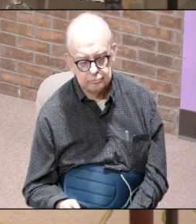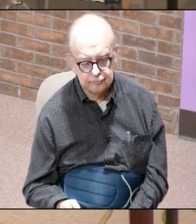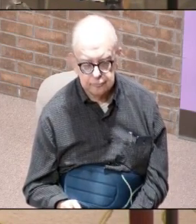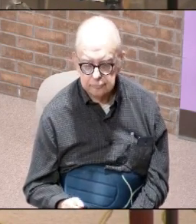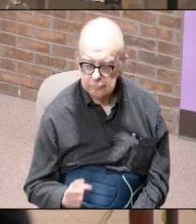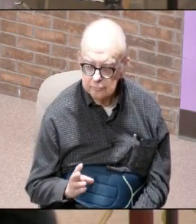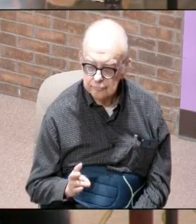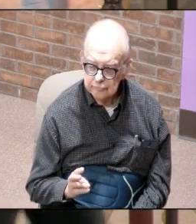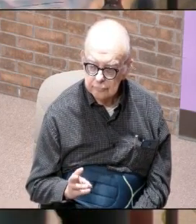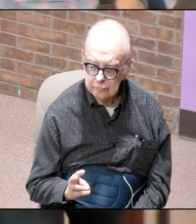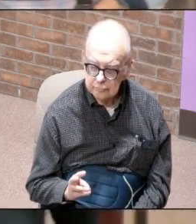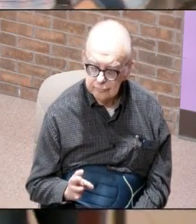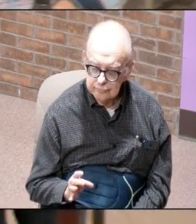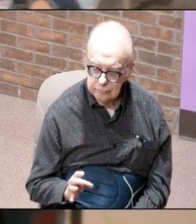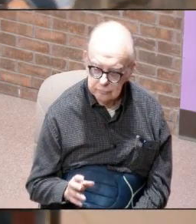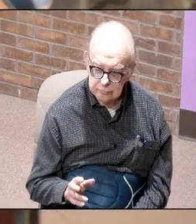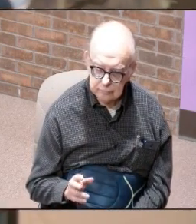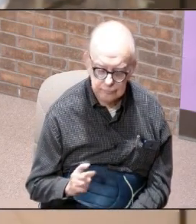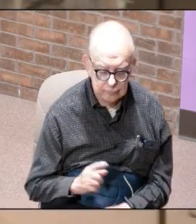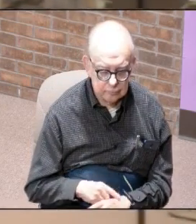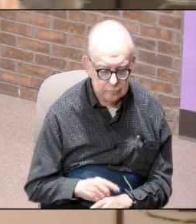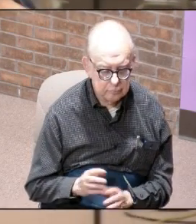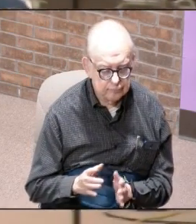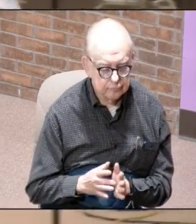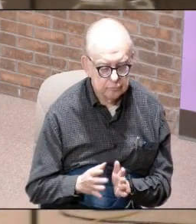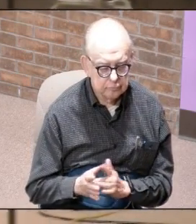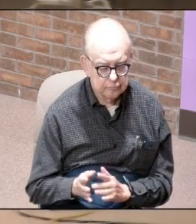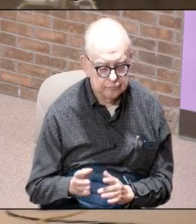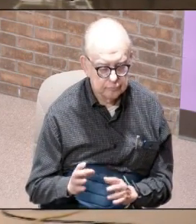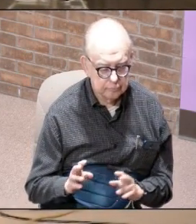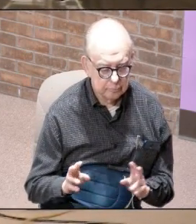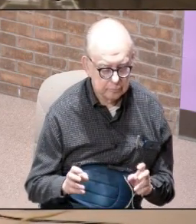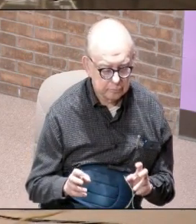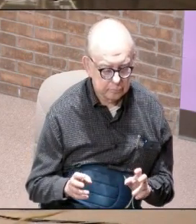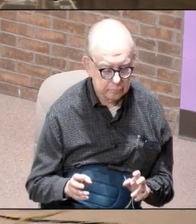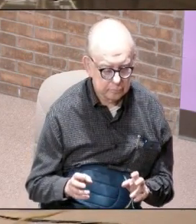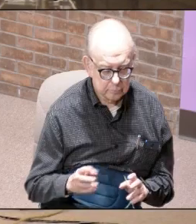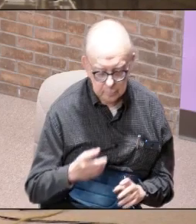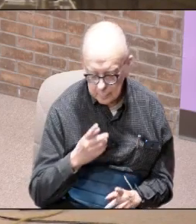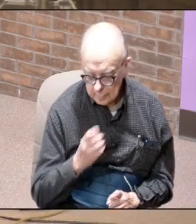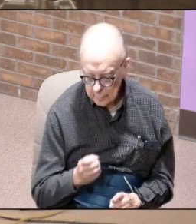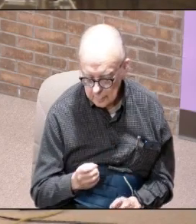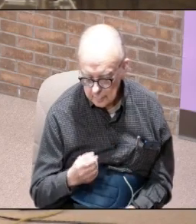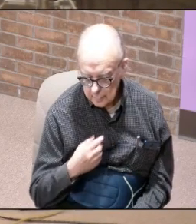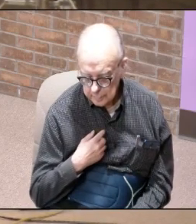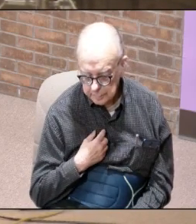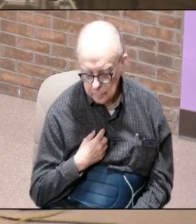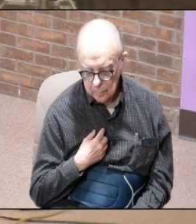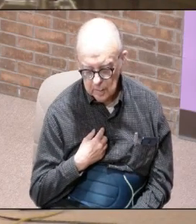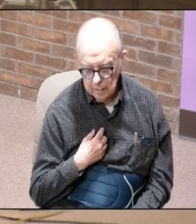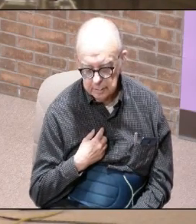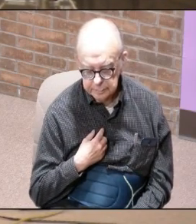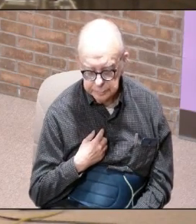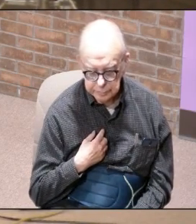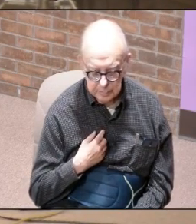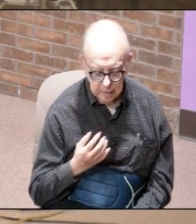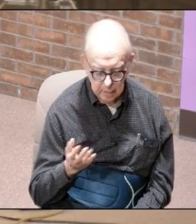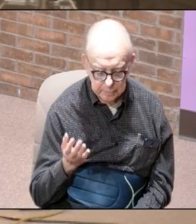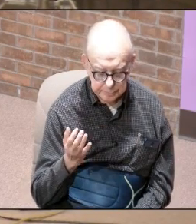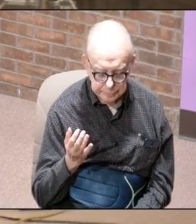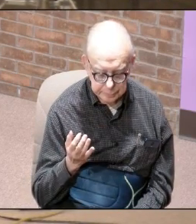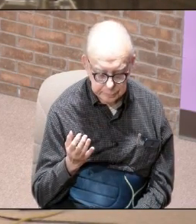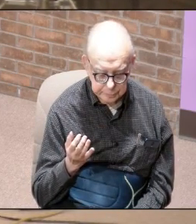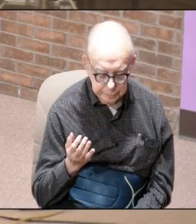after Jesus but here's what he says it is interesting to me he